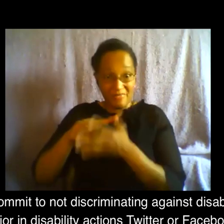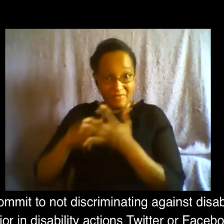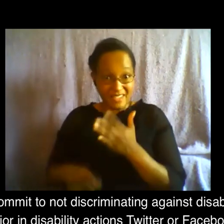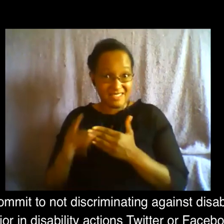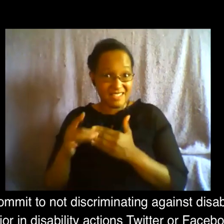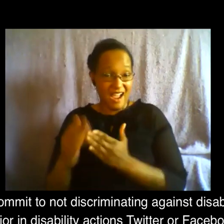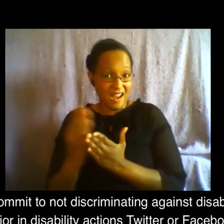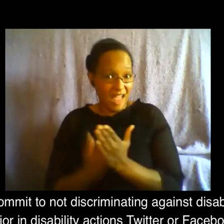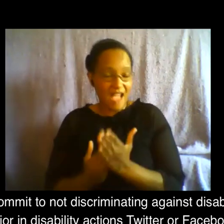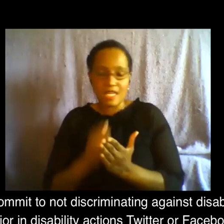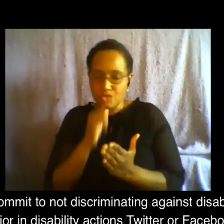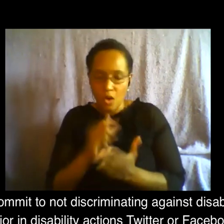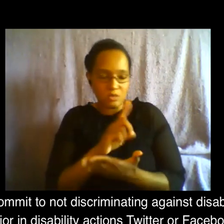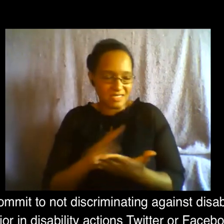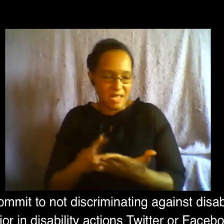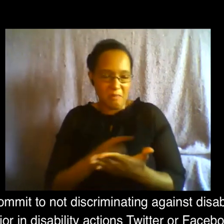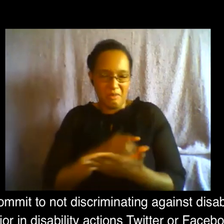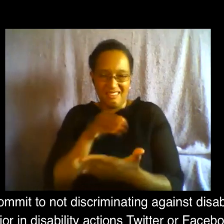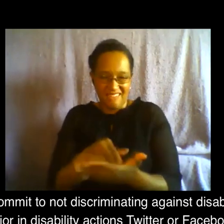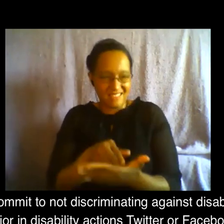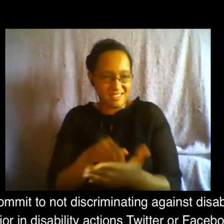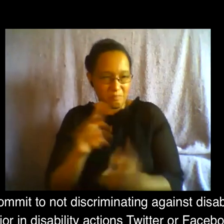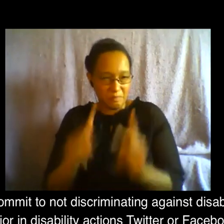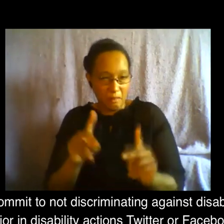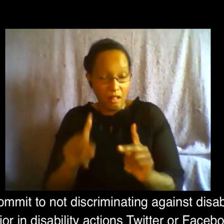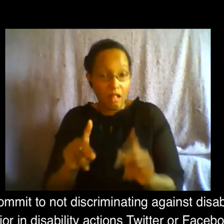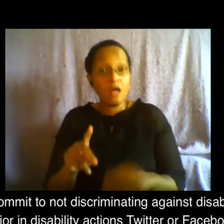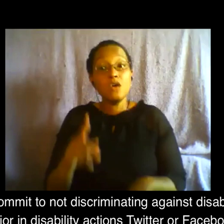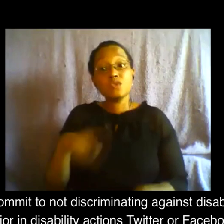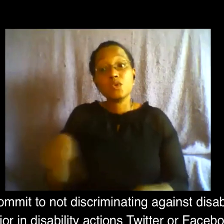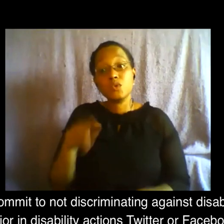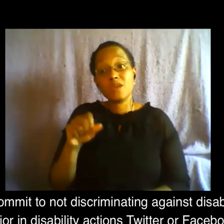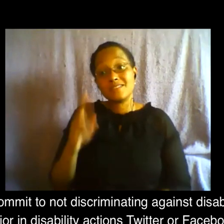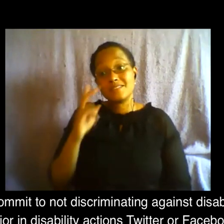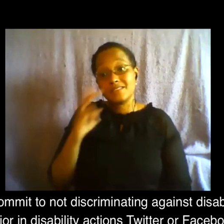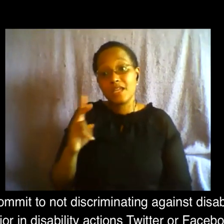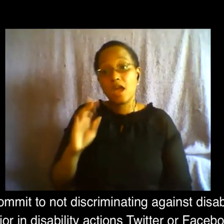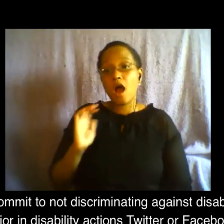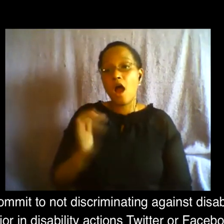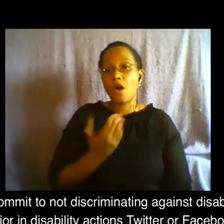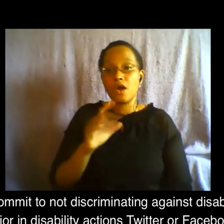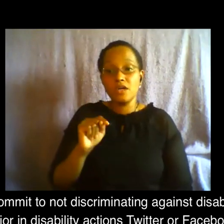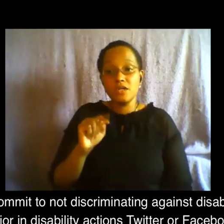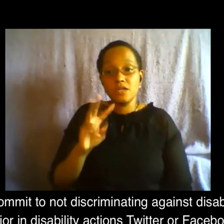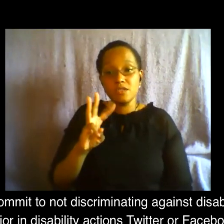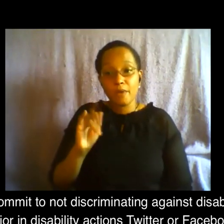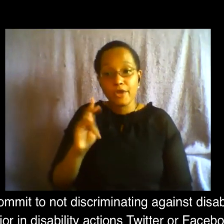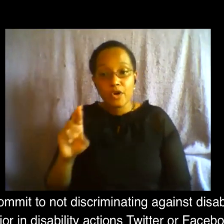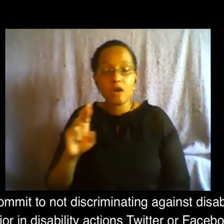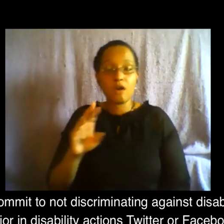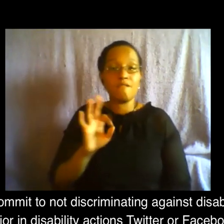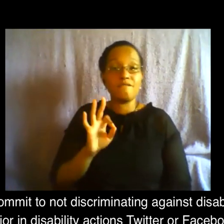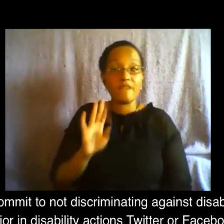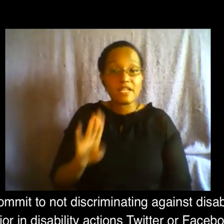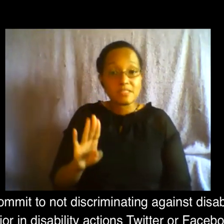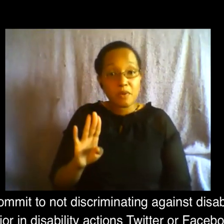going to um senior and disability actions uh twitter or facebook and reposting um